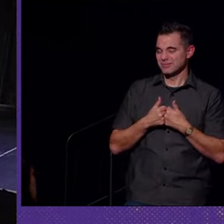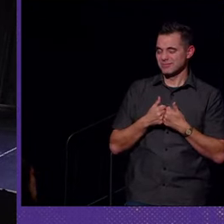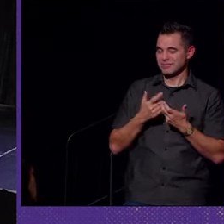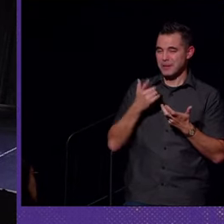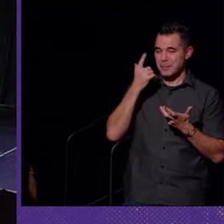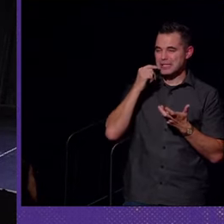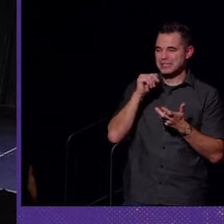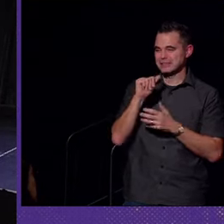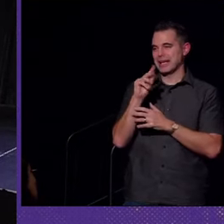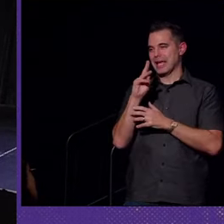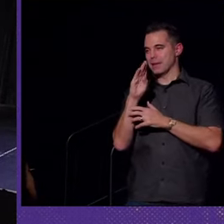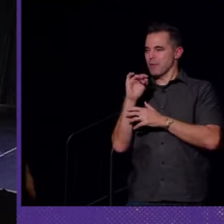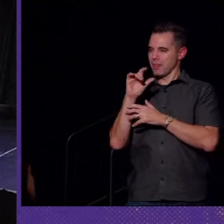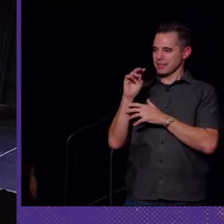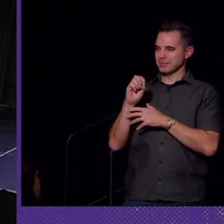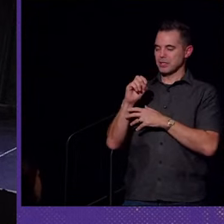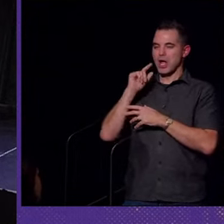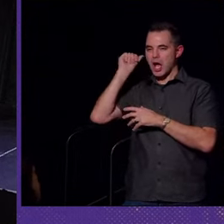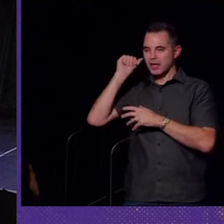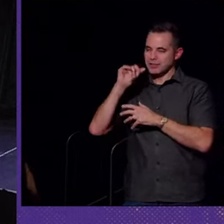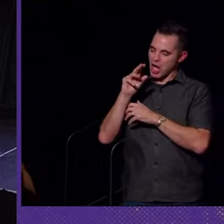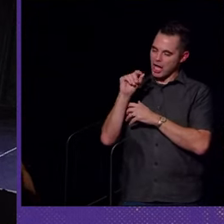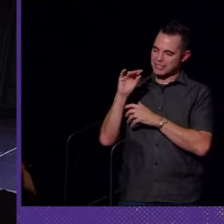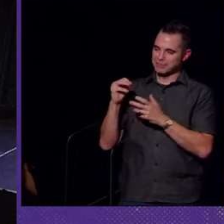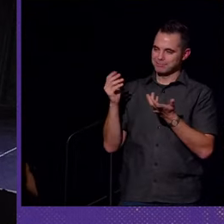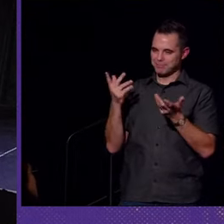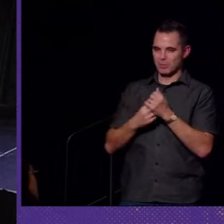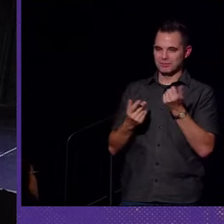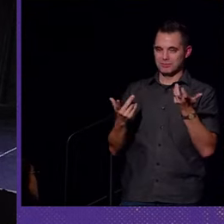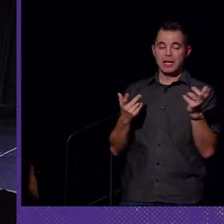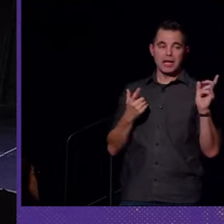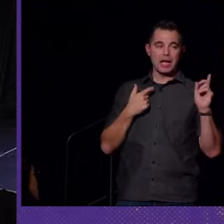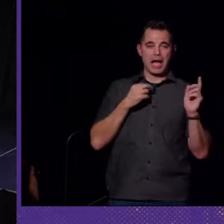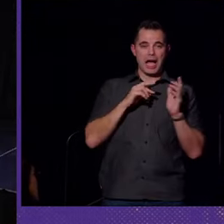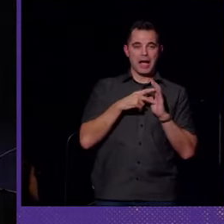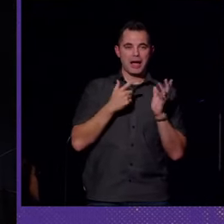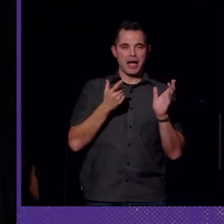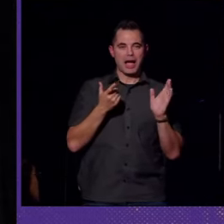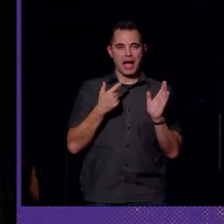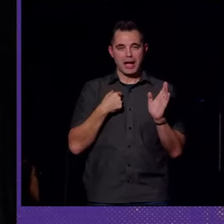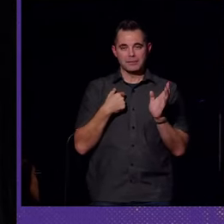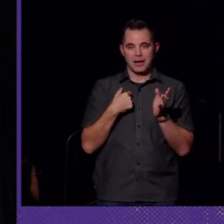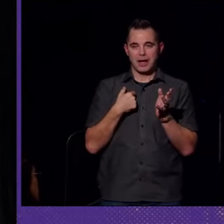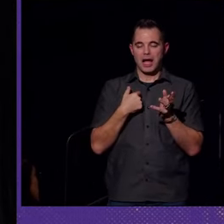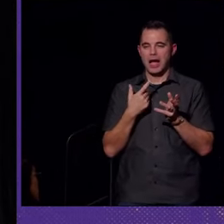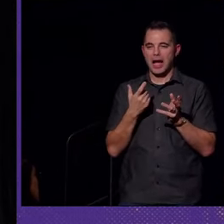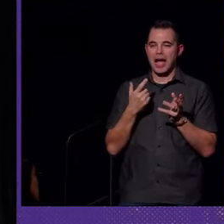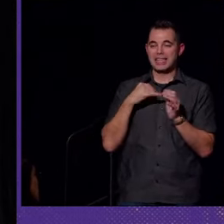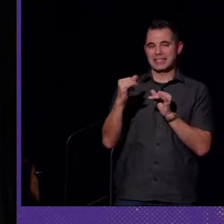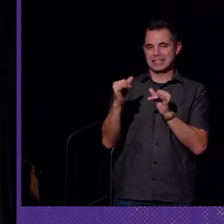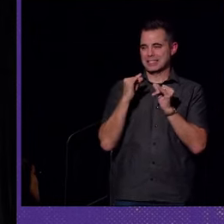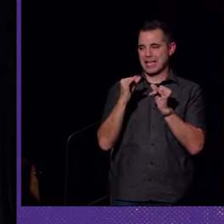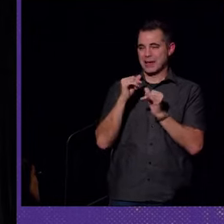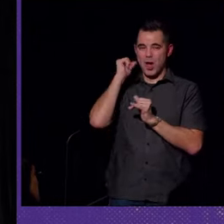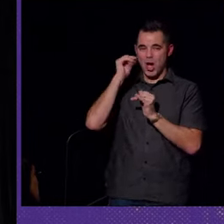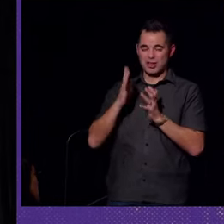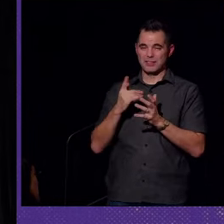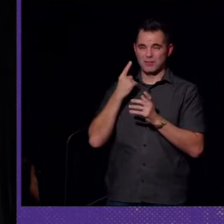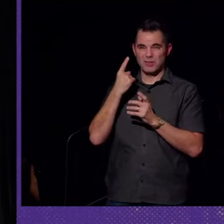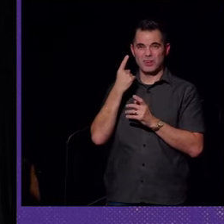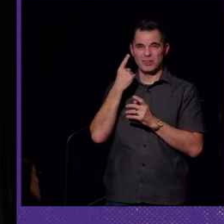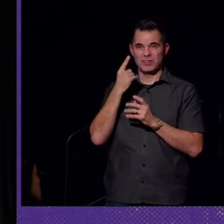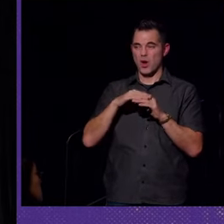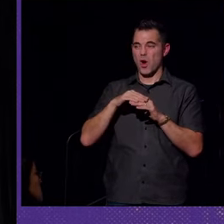ableism and audism. Yeah. I mean, I'm an adult now. I had the same audiologist for